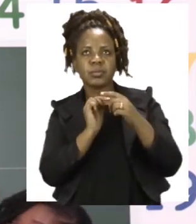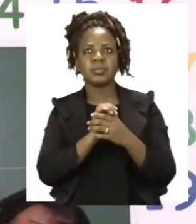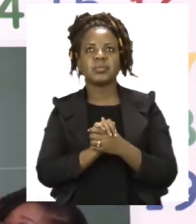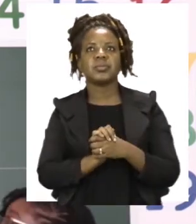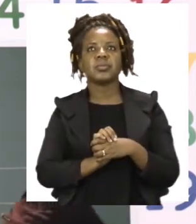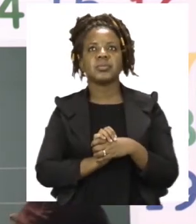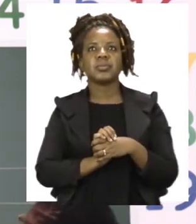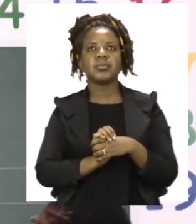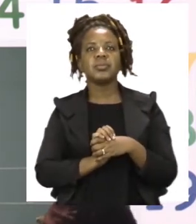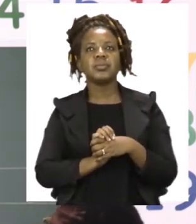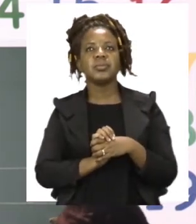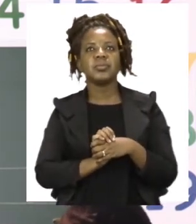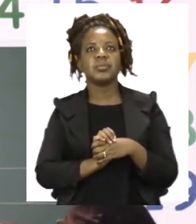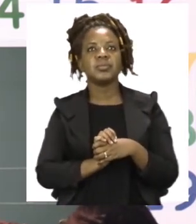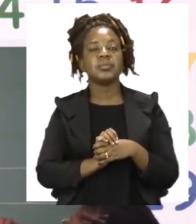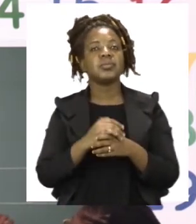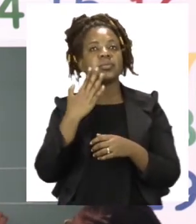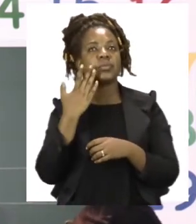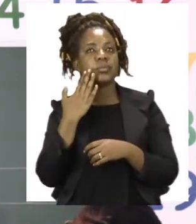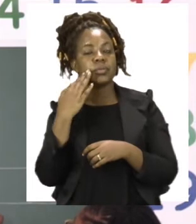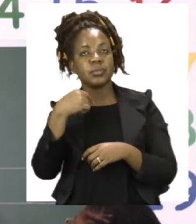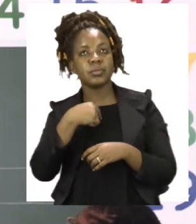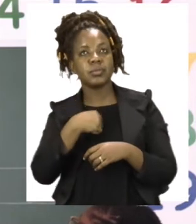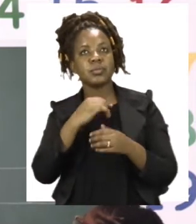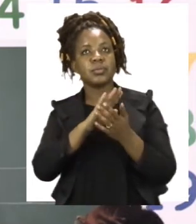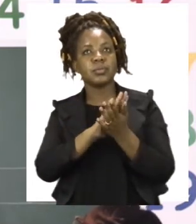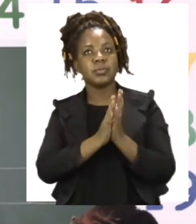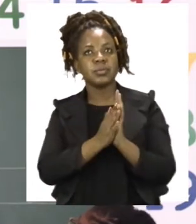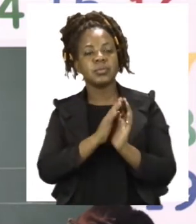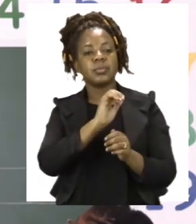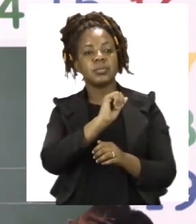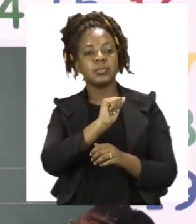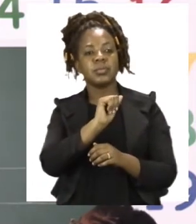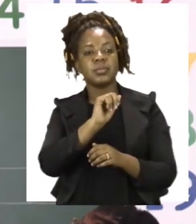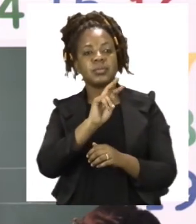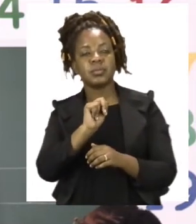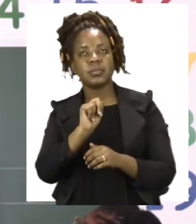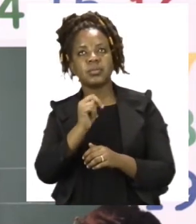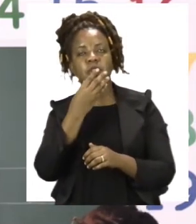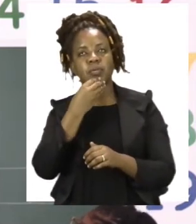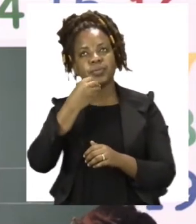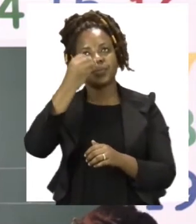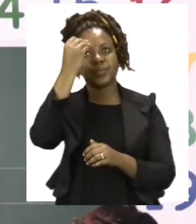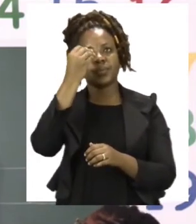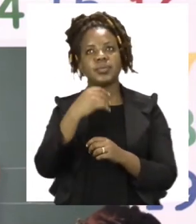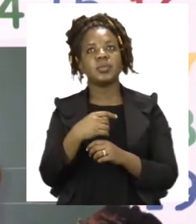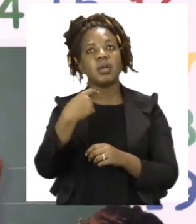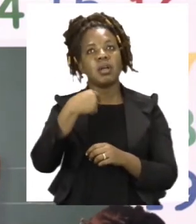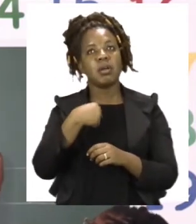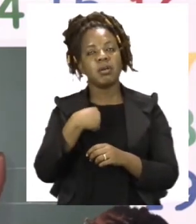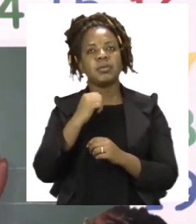is. When I become an adult, comma, I would